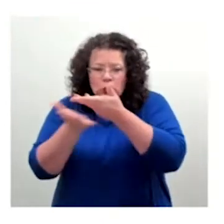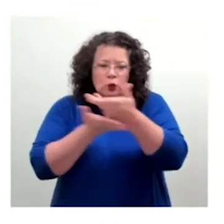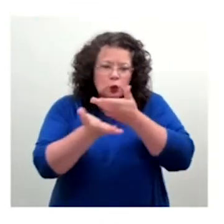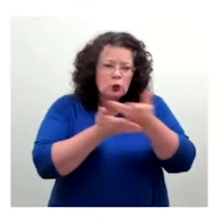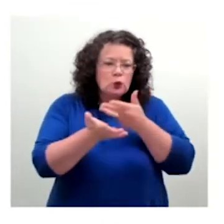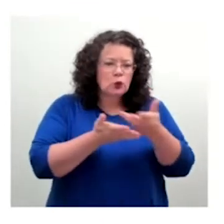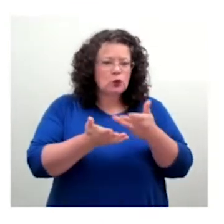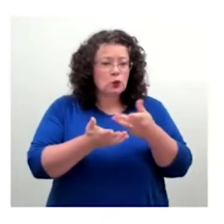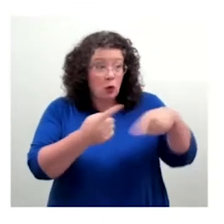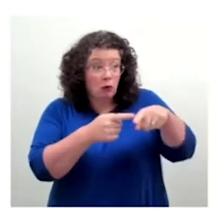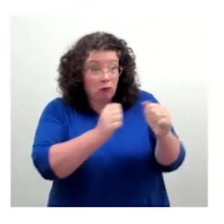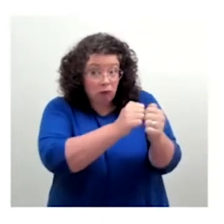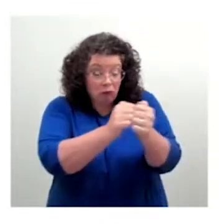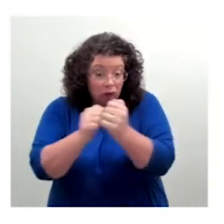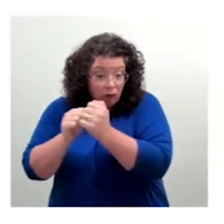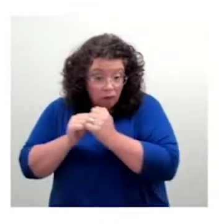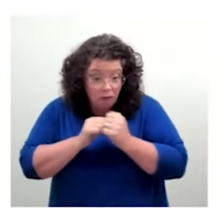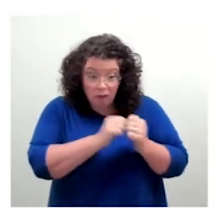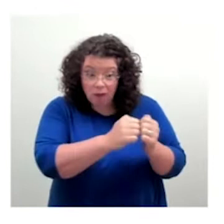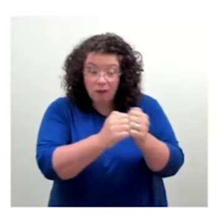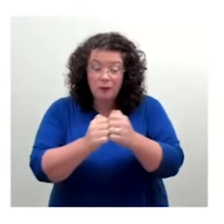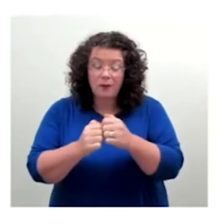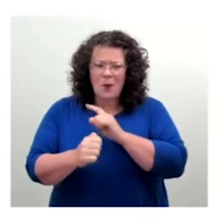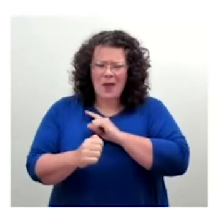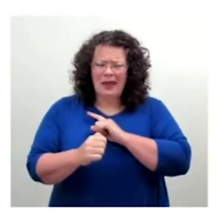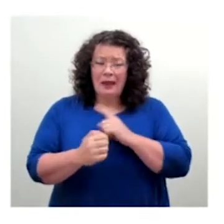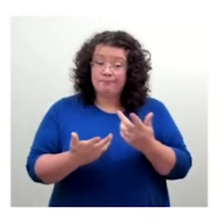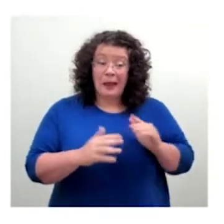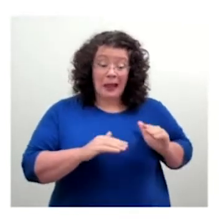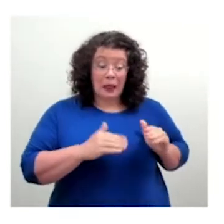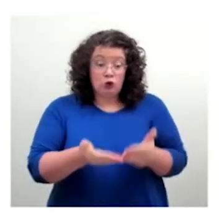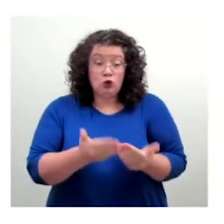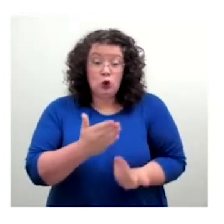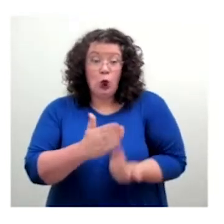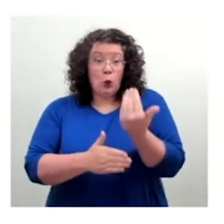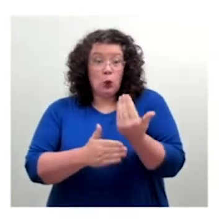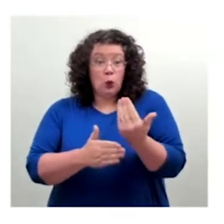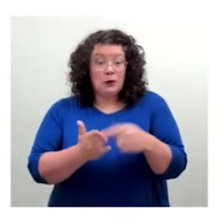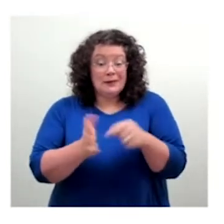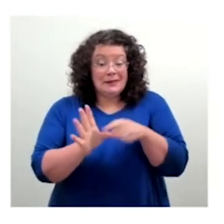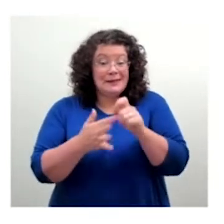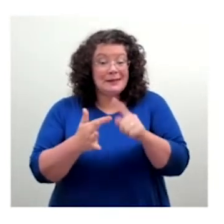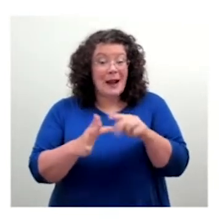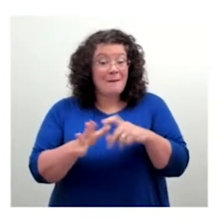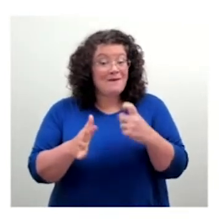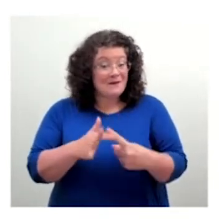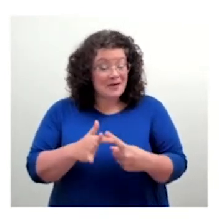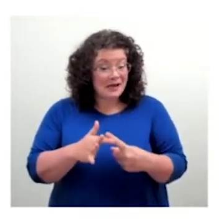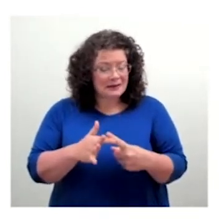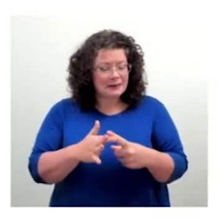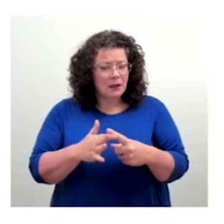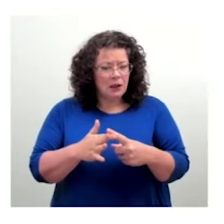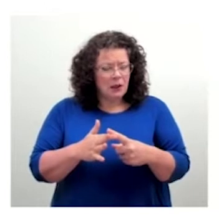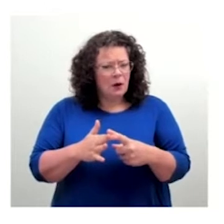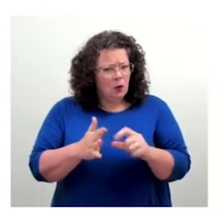But eventually it did get up to the executive board and was approved, and there was almost like a response of, well, why on earth aren't you doing this already? You know, we need to